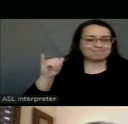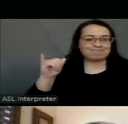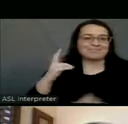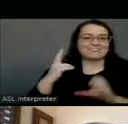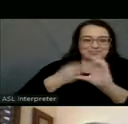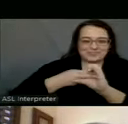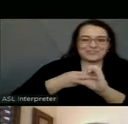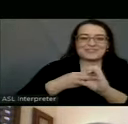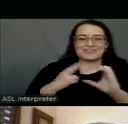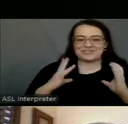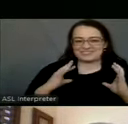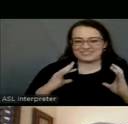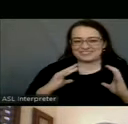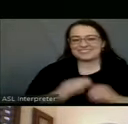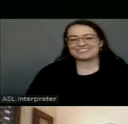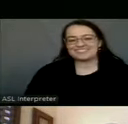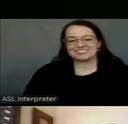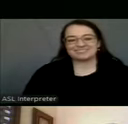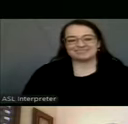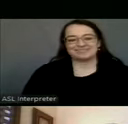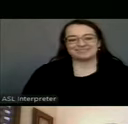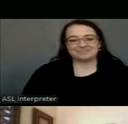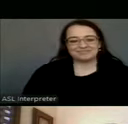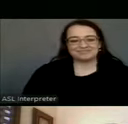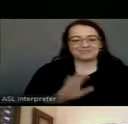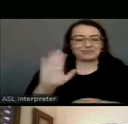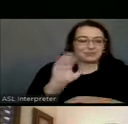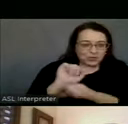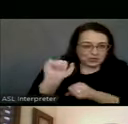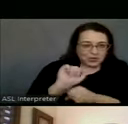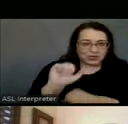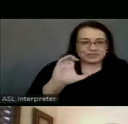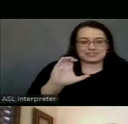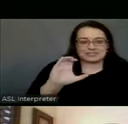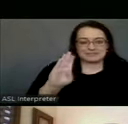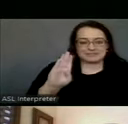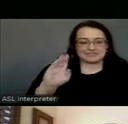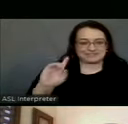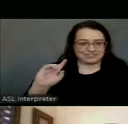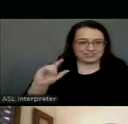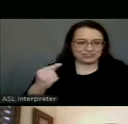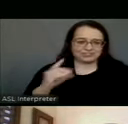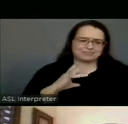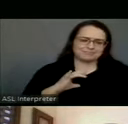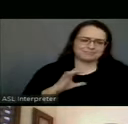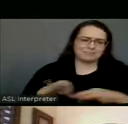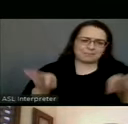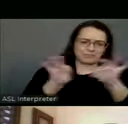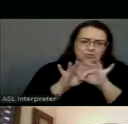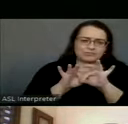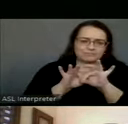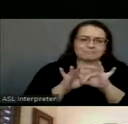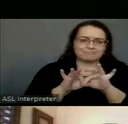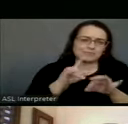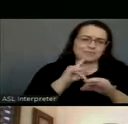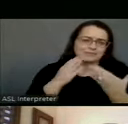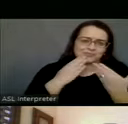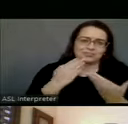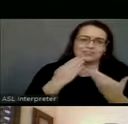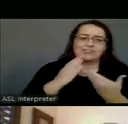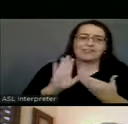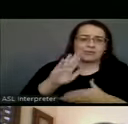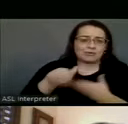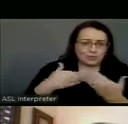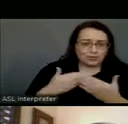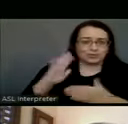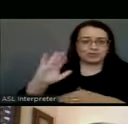That's great. So the work y'all are doing at CDBG is so important, and we just appreciate that work.